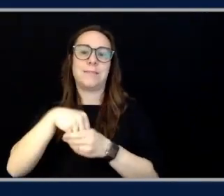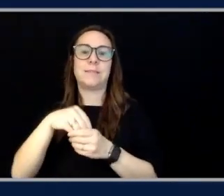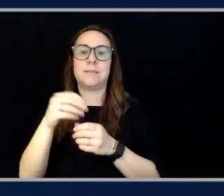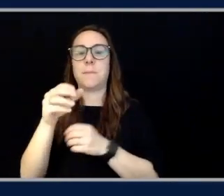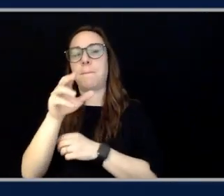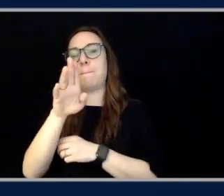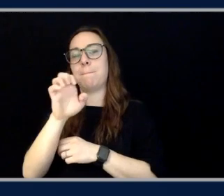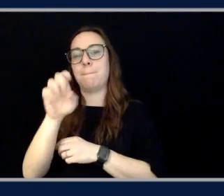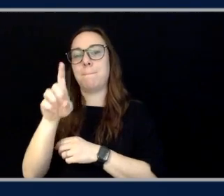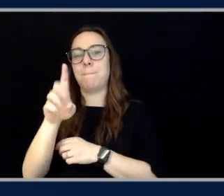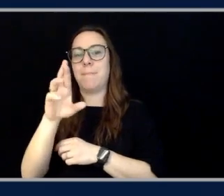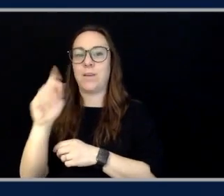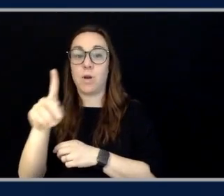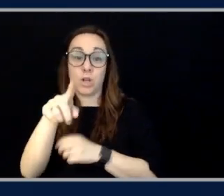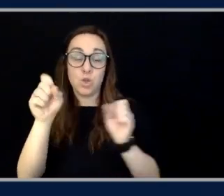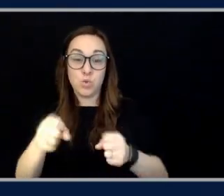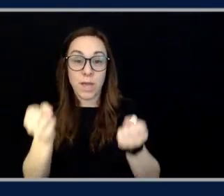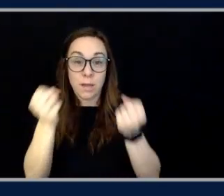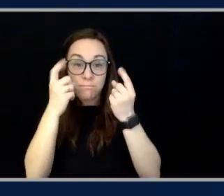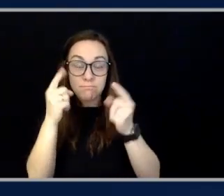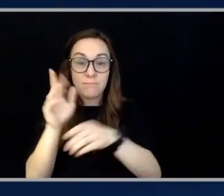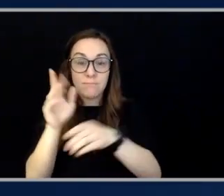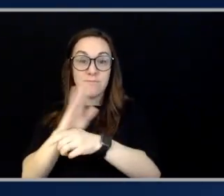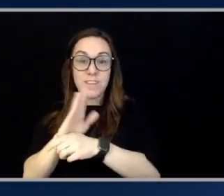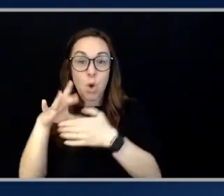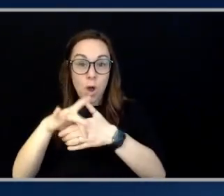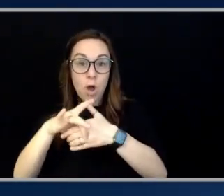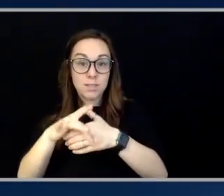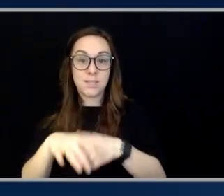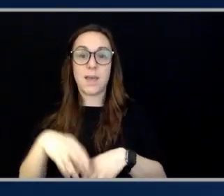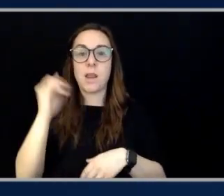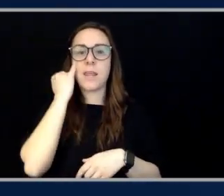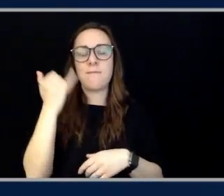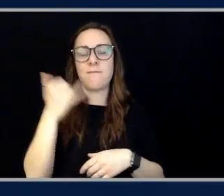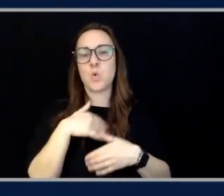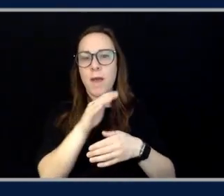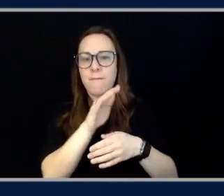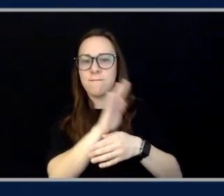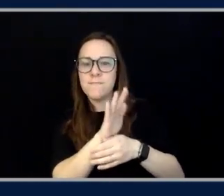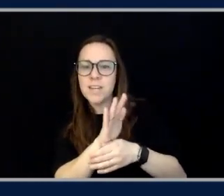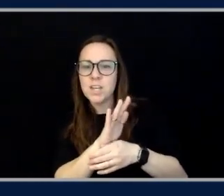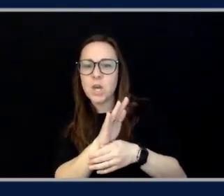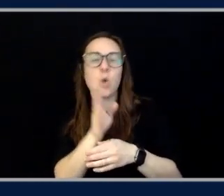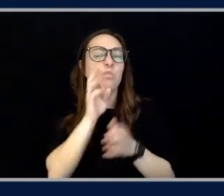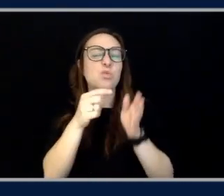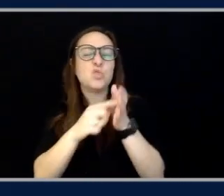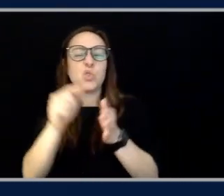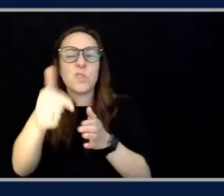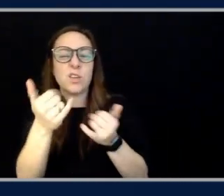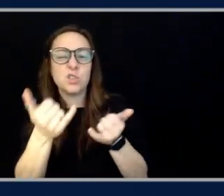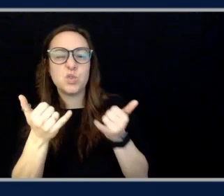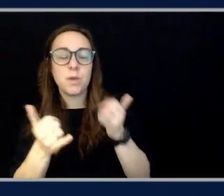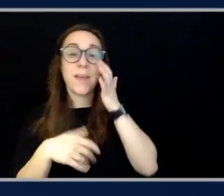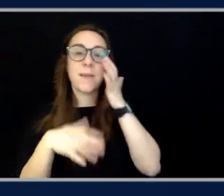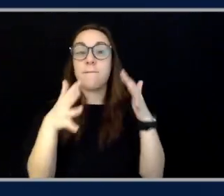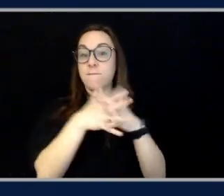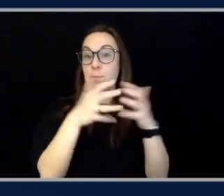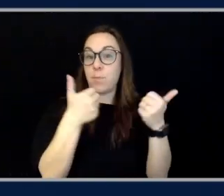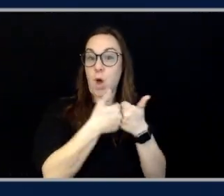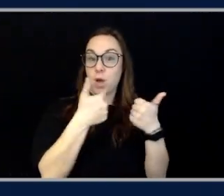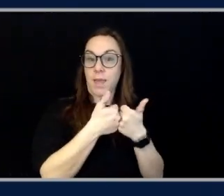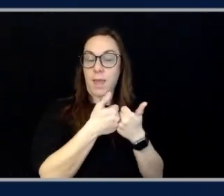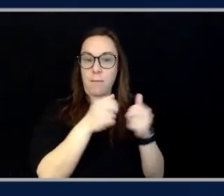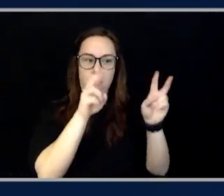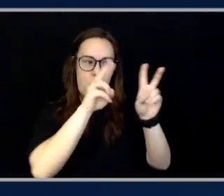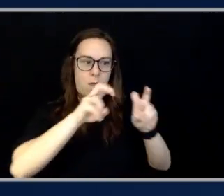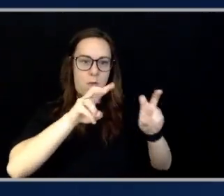understand video content. So if you, you know, have a video of, which we're going to show later today, like a video of a football game being played, you can essentially ask the